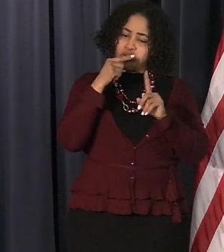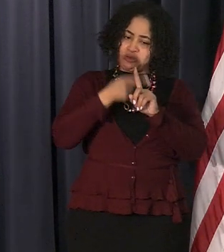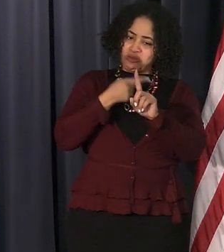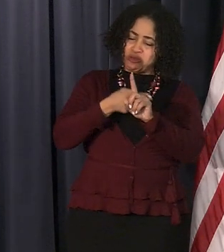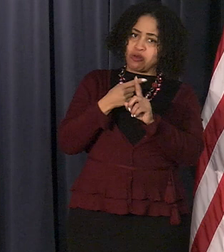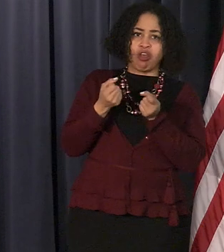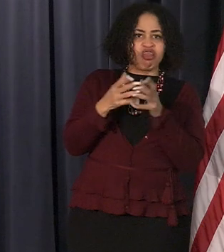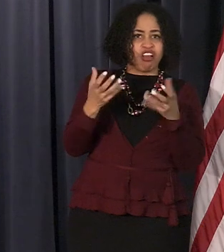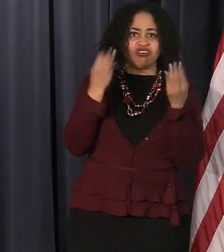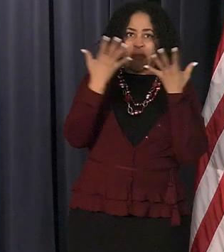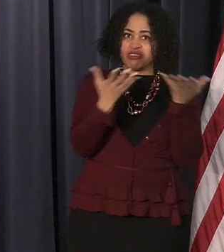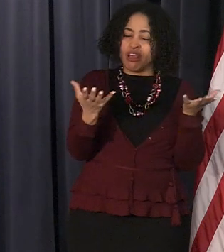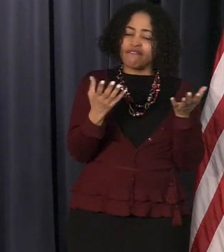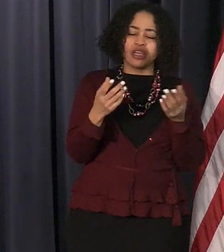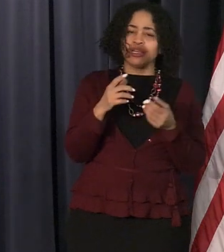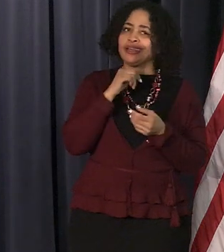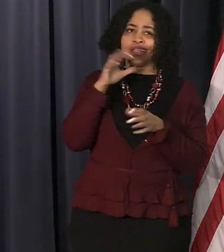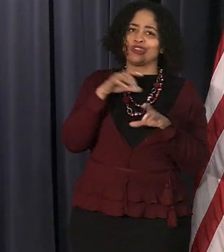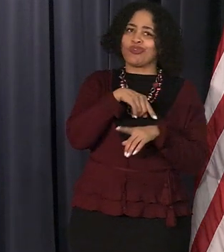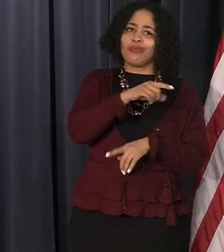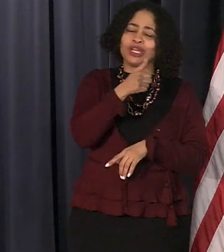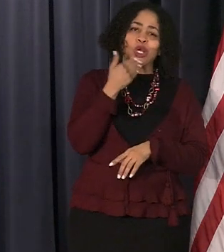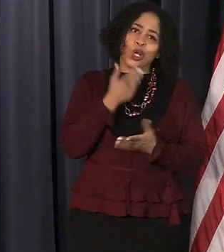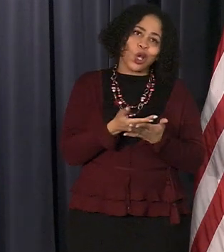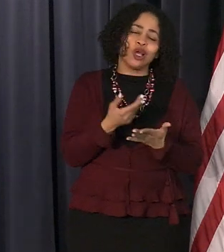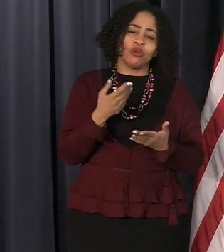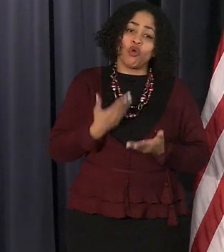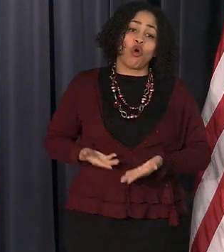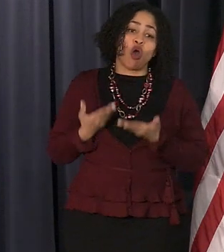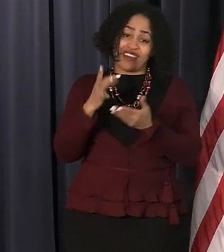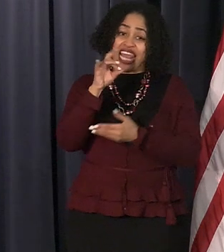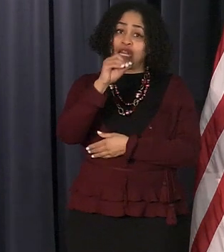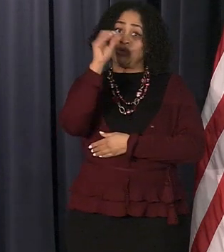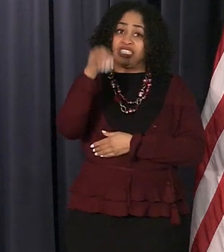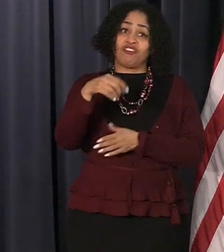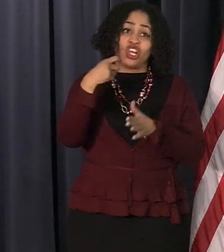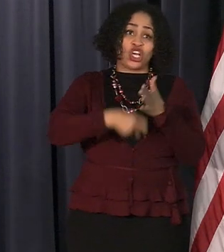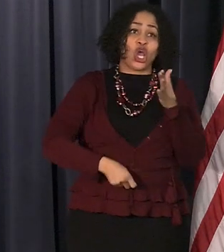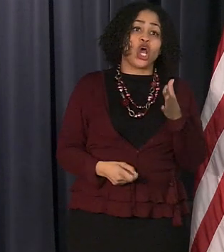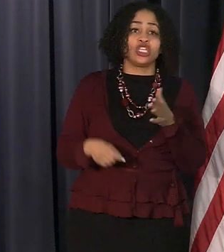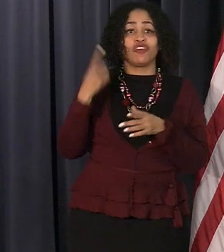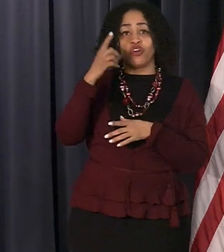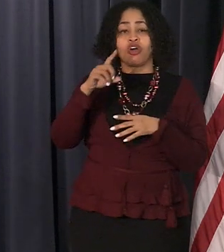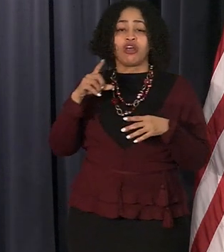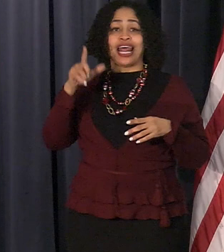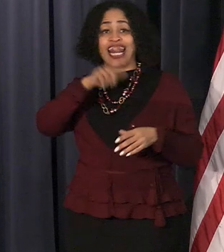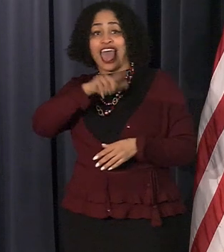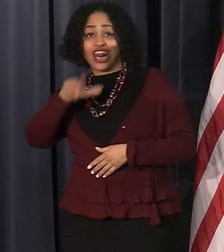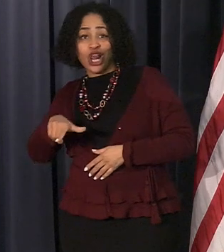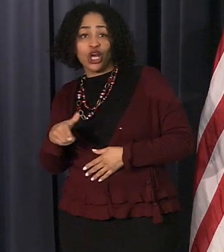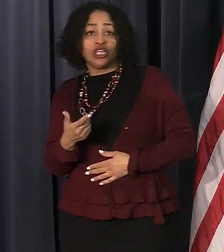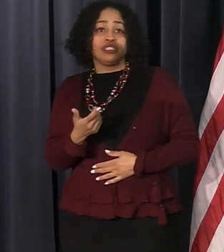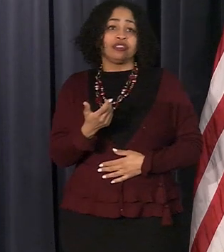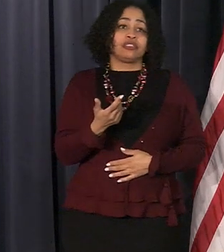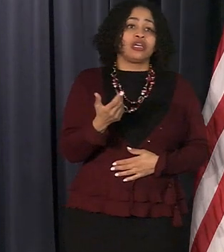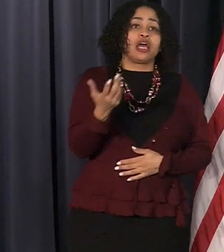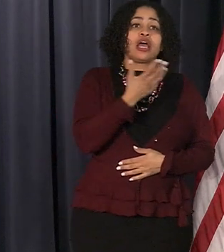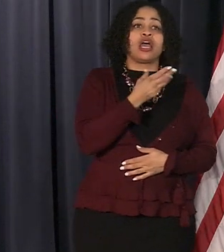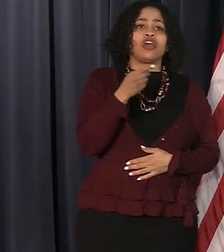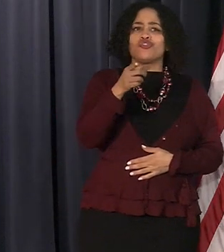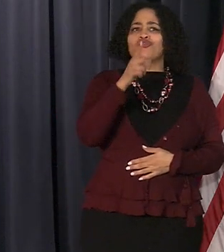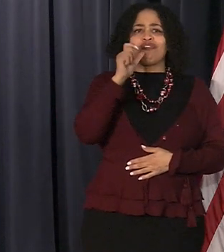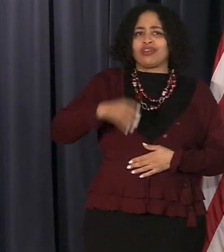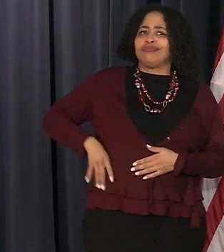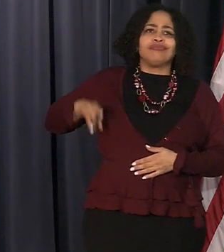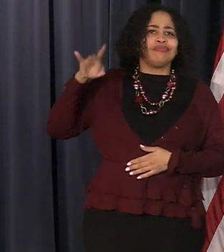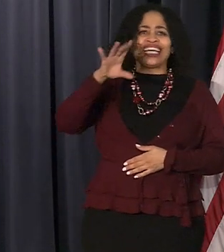everything it doesn't do the tenants any good so we're going to offer 80 percent of the cost for the landlords and you don't